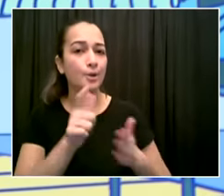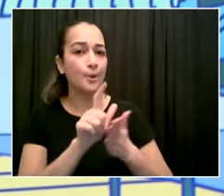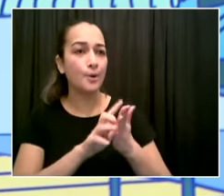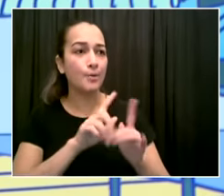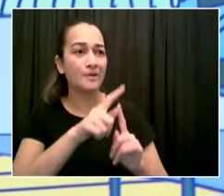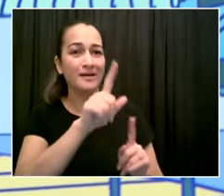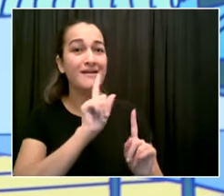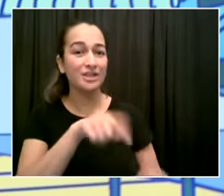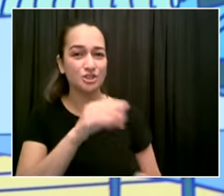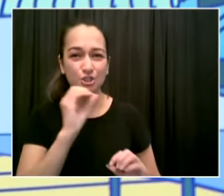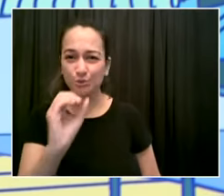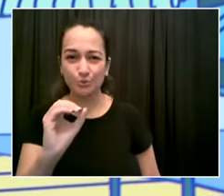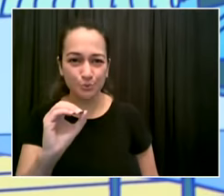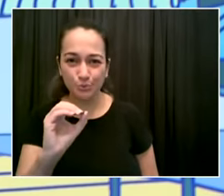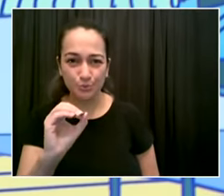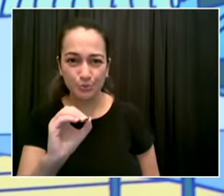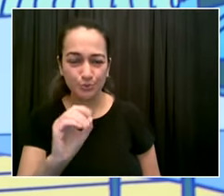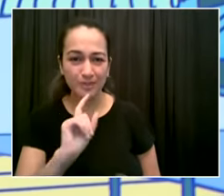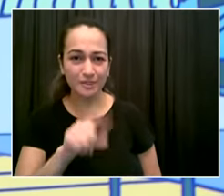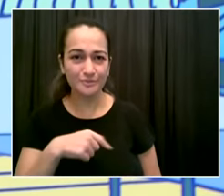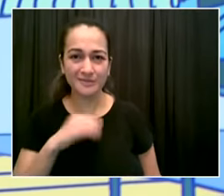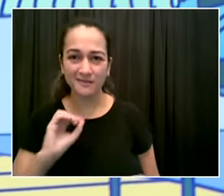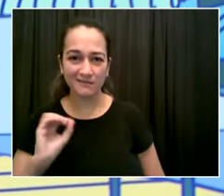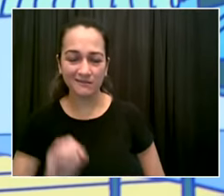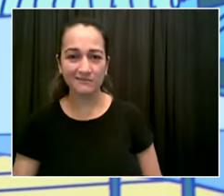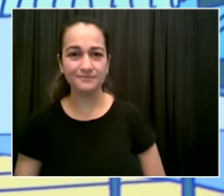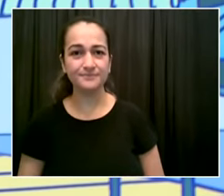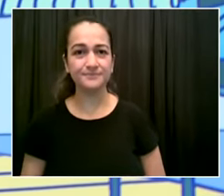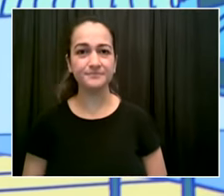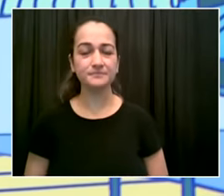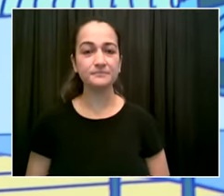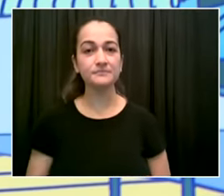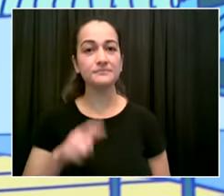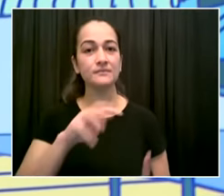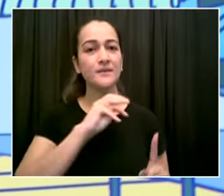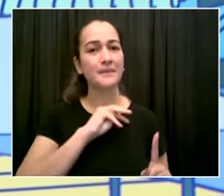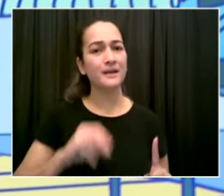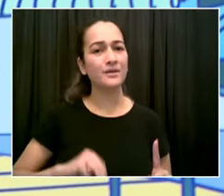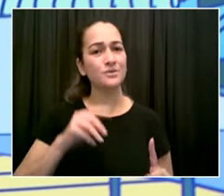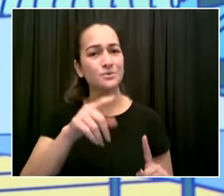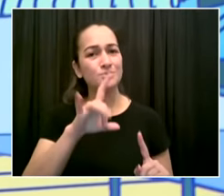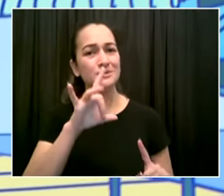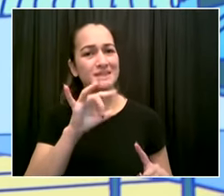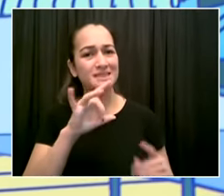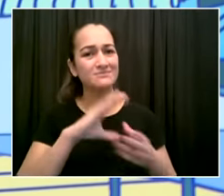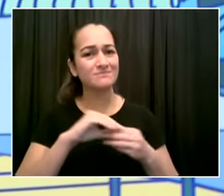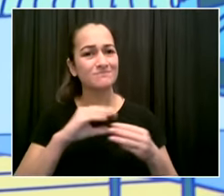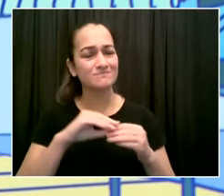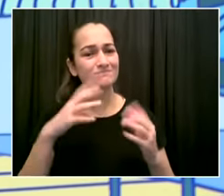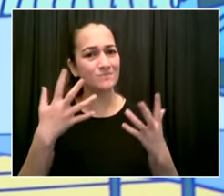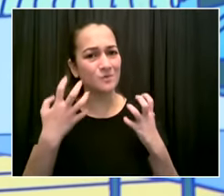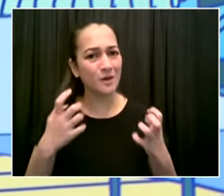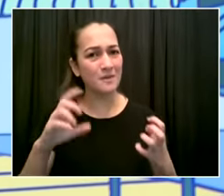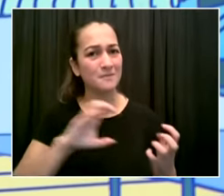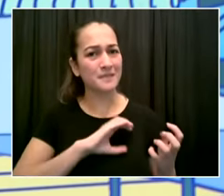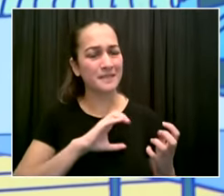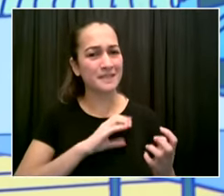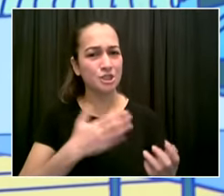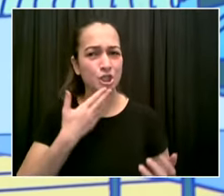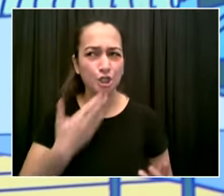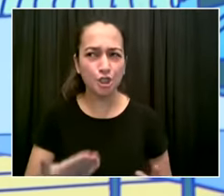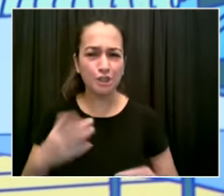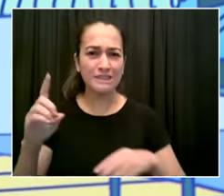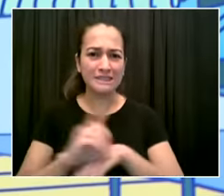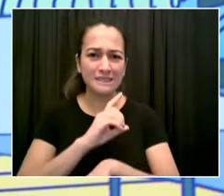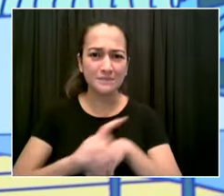wasn't money allocated and can you do you know how many attorneys were hired and if not can someone please let me know yeah